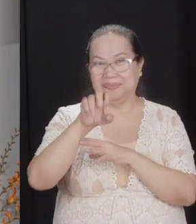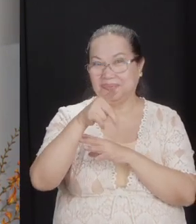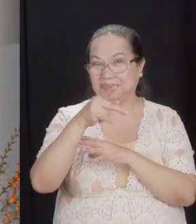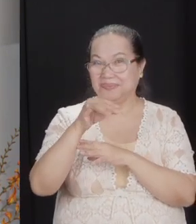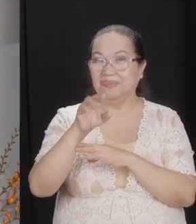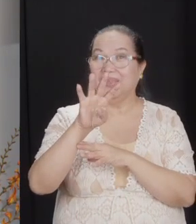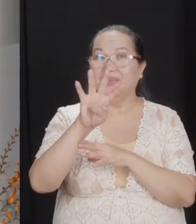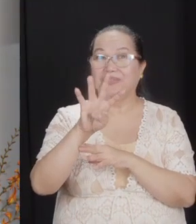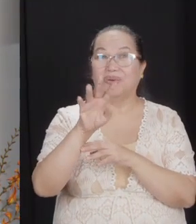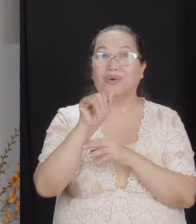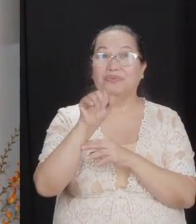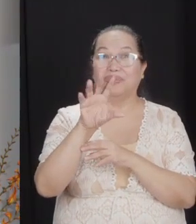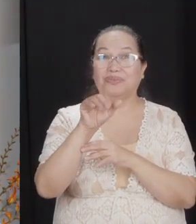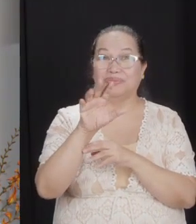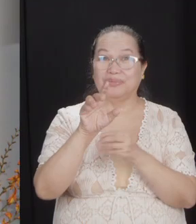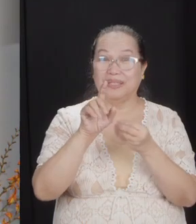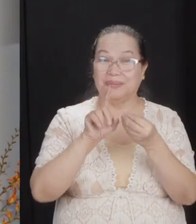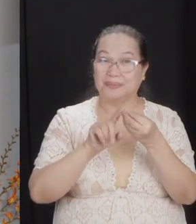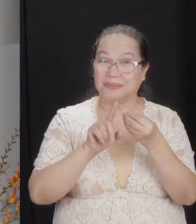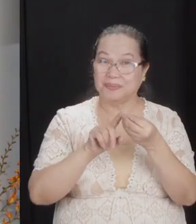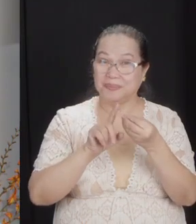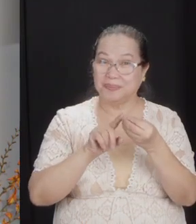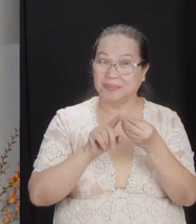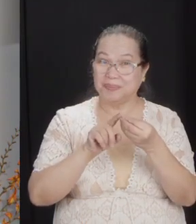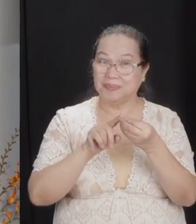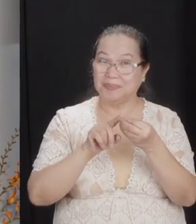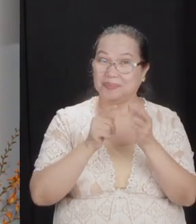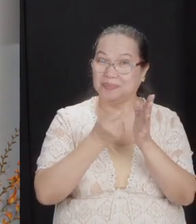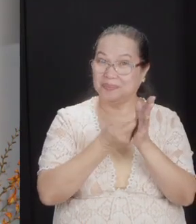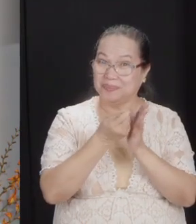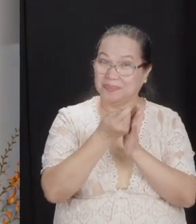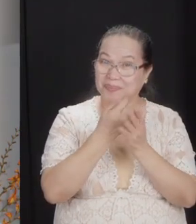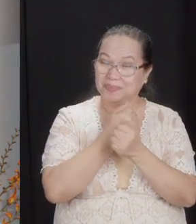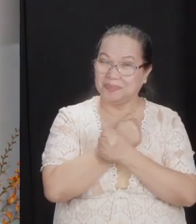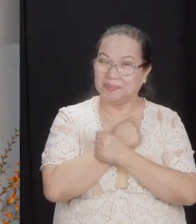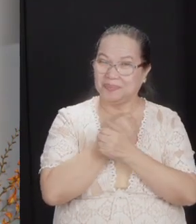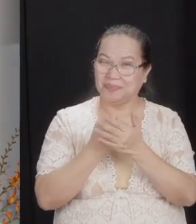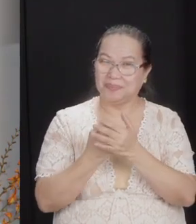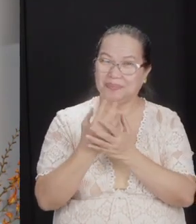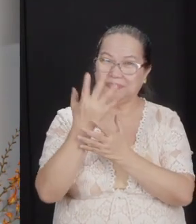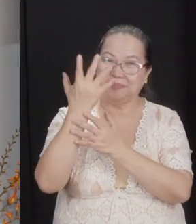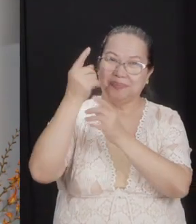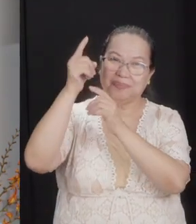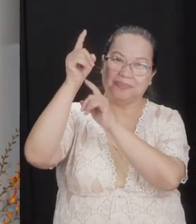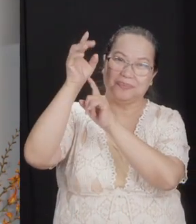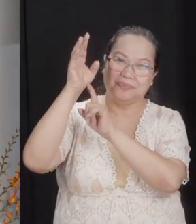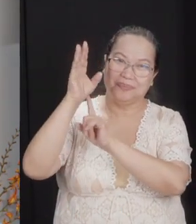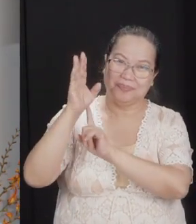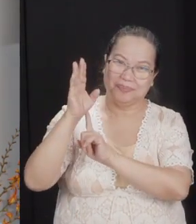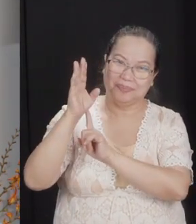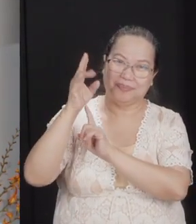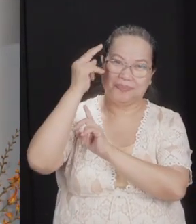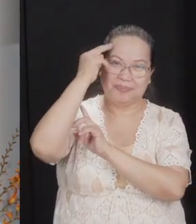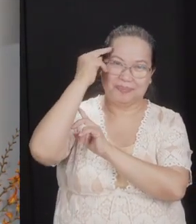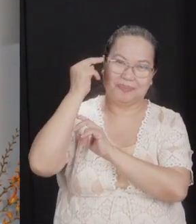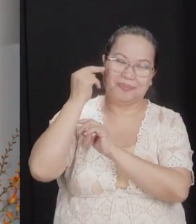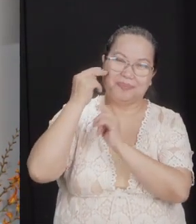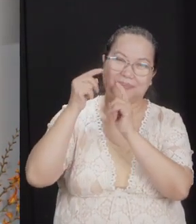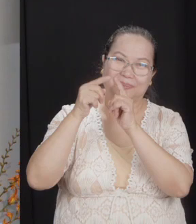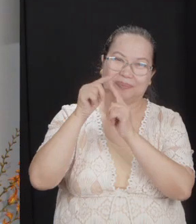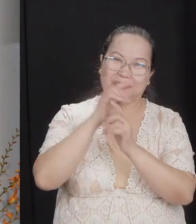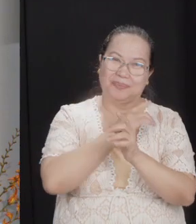15, speaking the truth in love, we are to grow up in every way into him who is the head, into Christ.